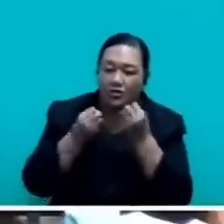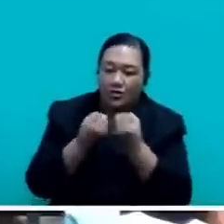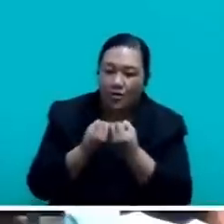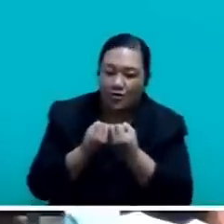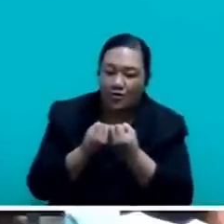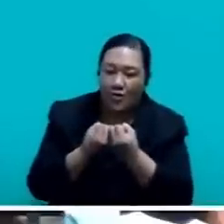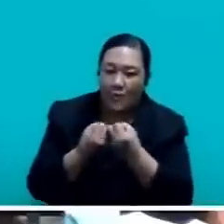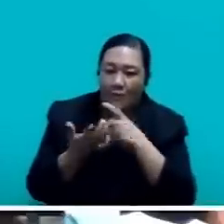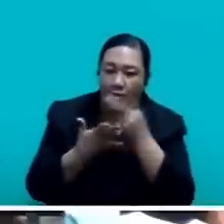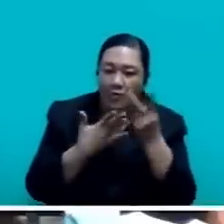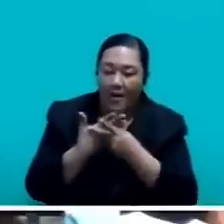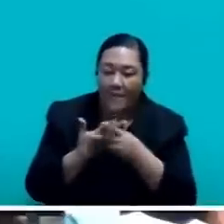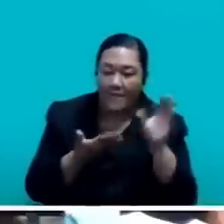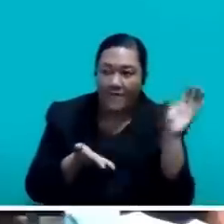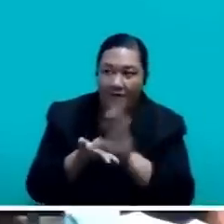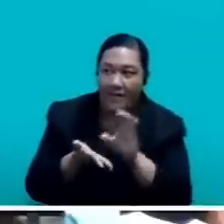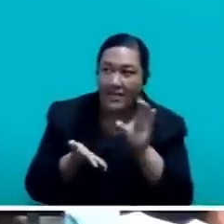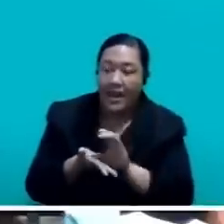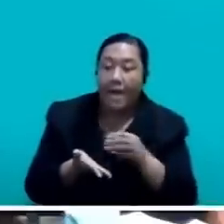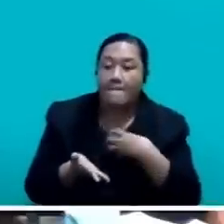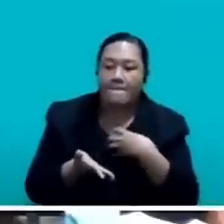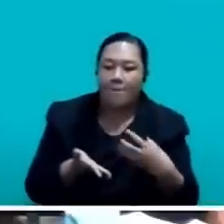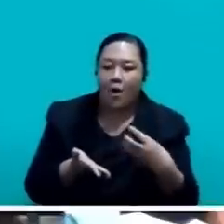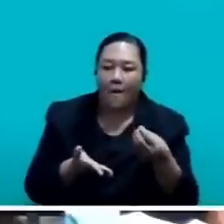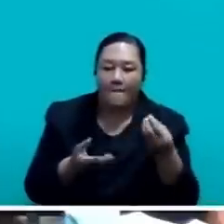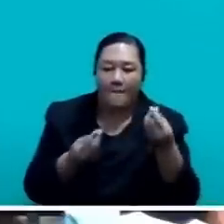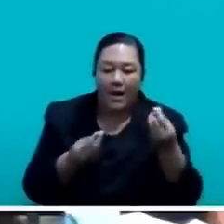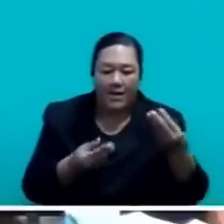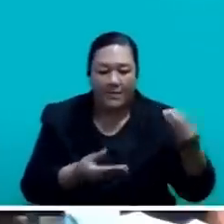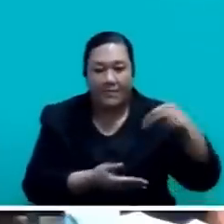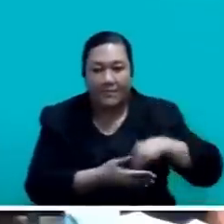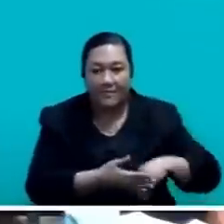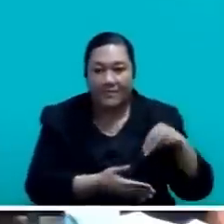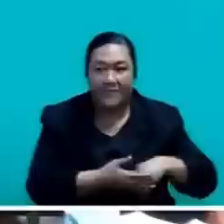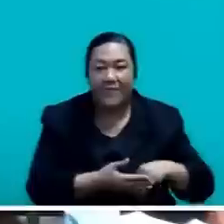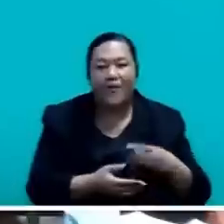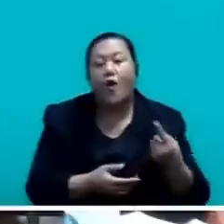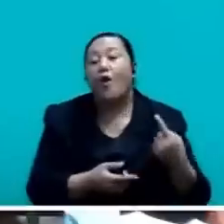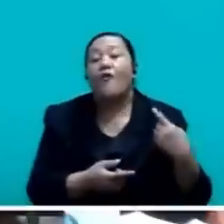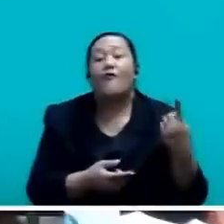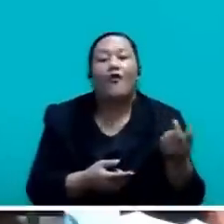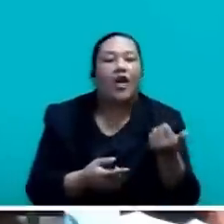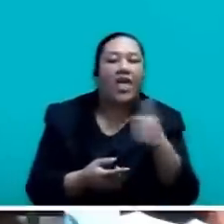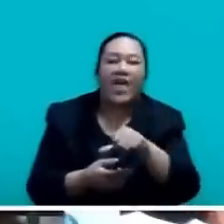actually puts more money in the pockets of ordinary Fijians than anything else.